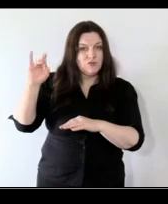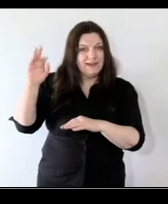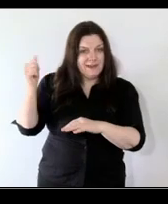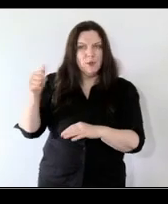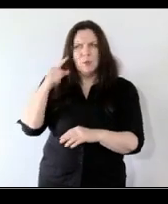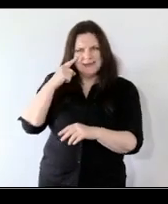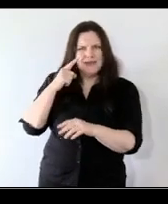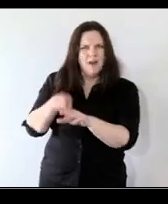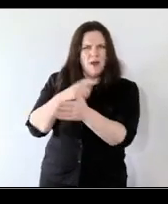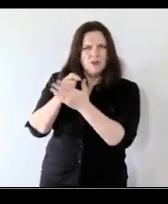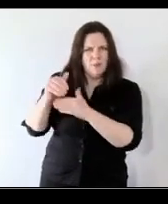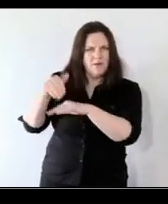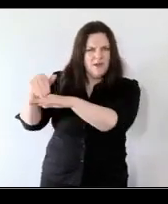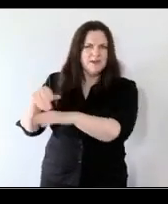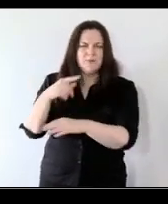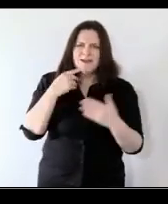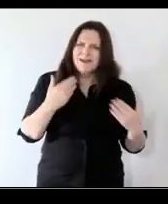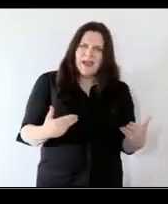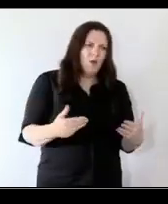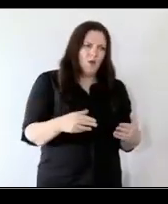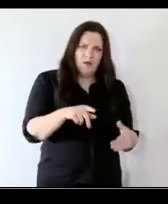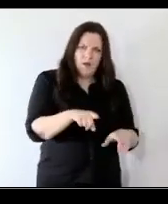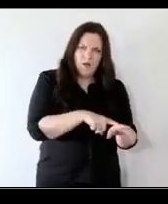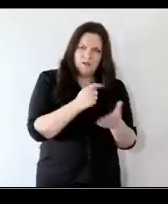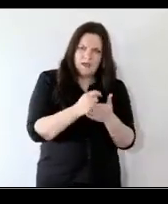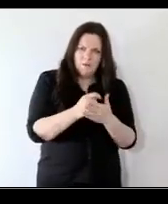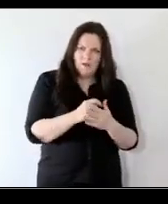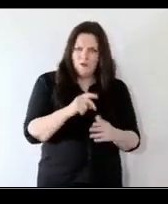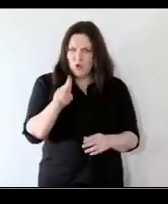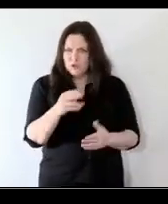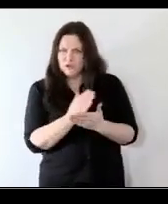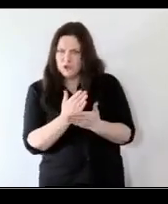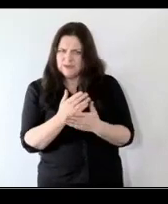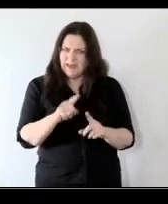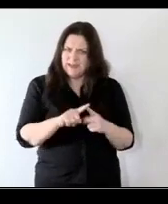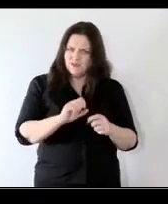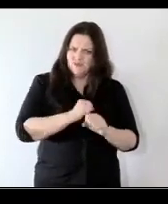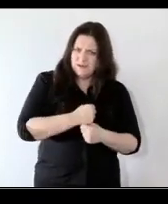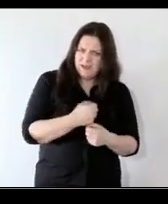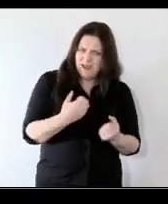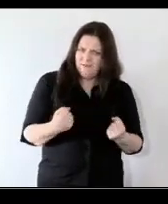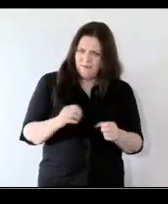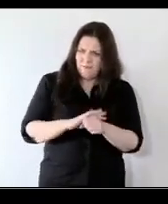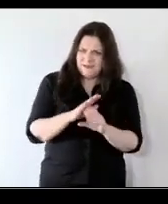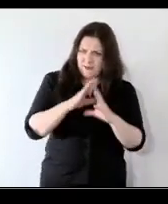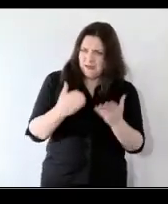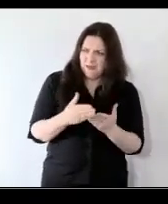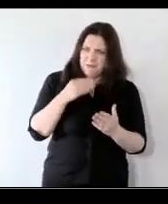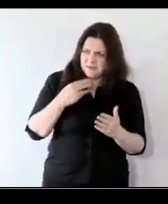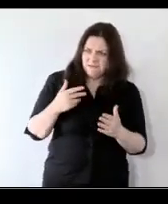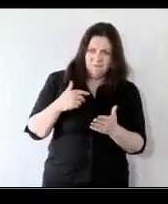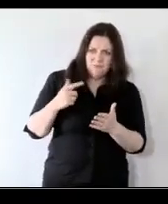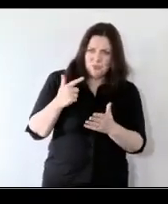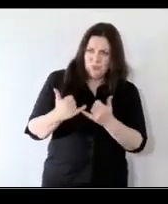is a much more prolonged period of uncertainty and stress um kate to bring you back in and to our audience keep your